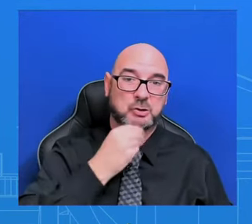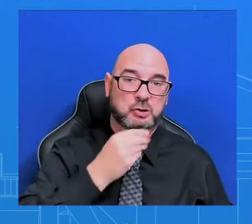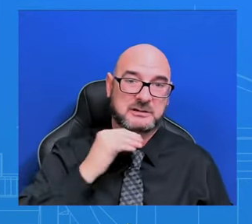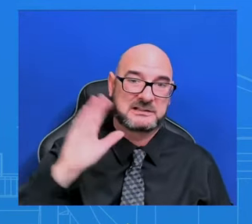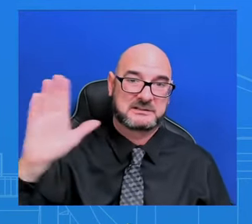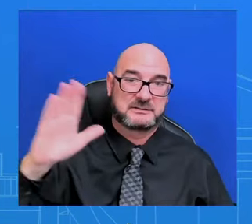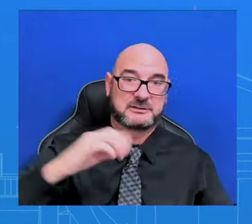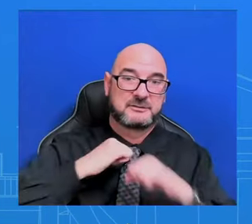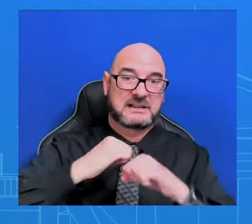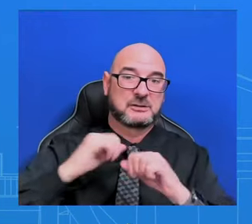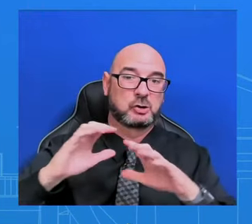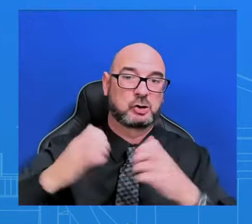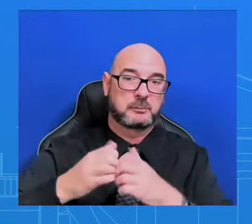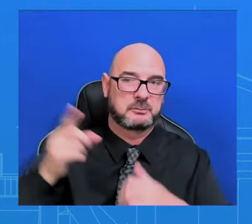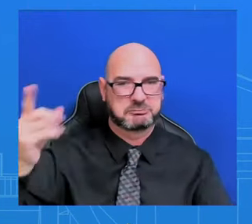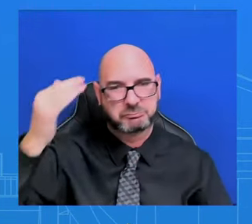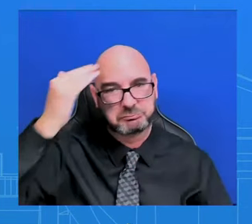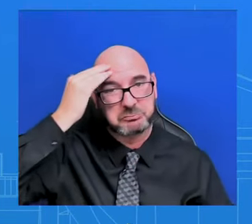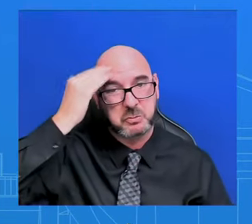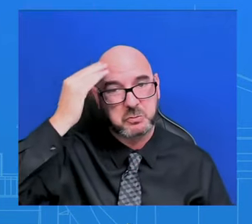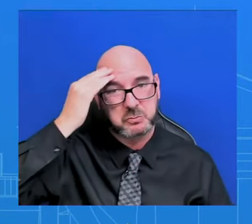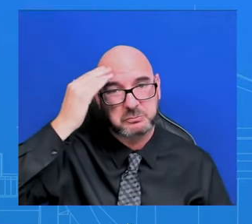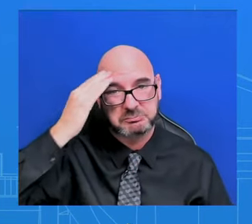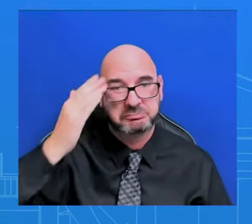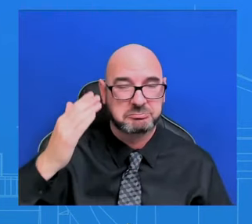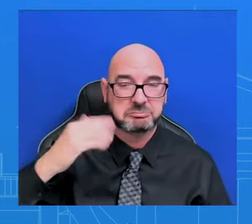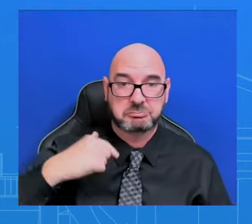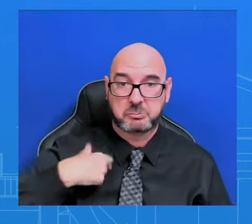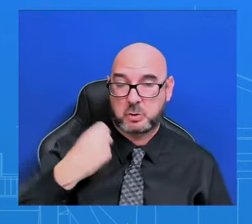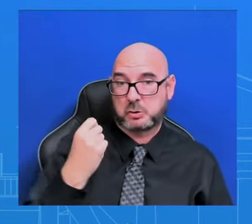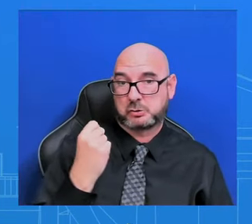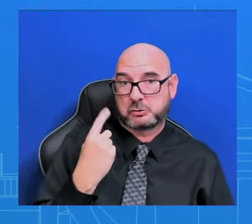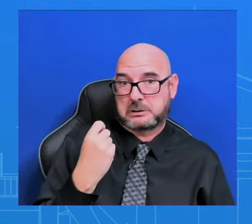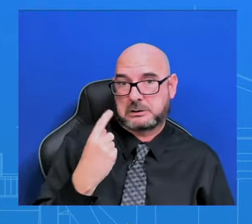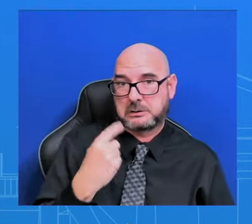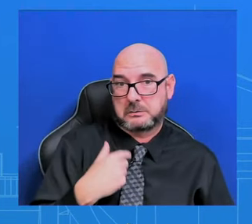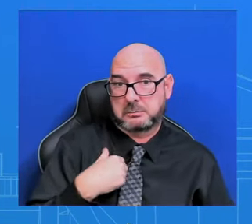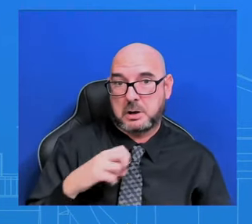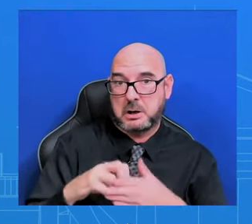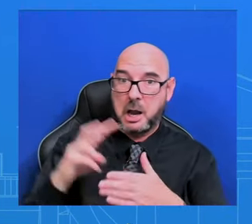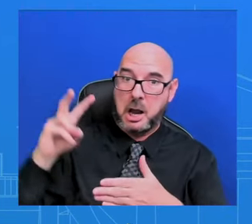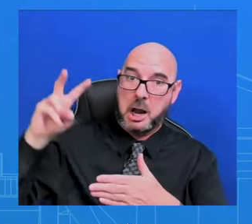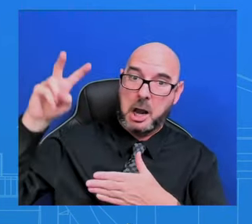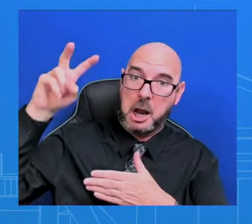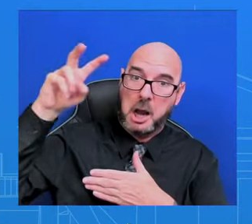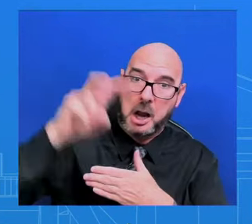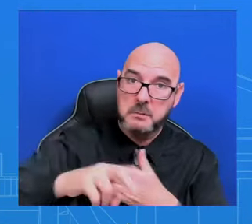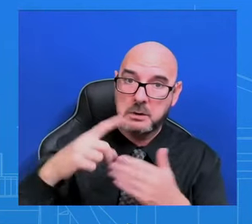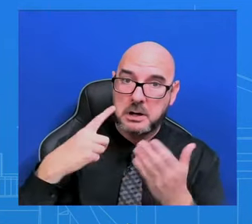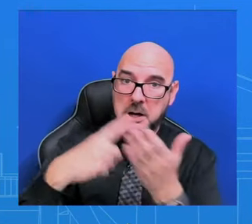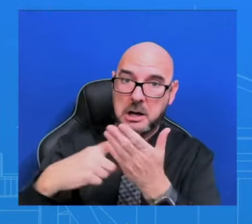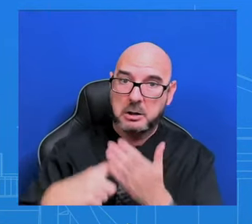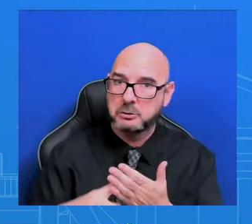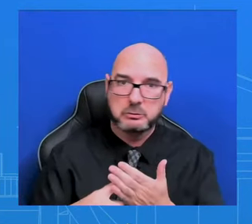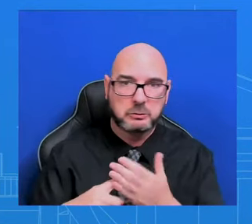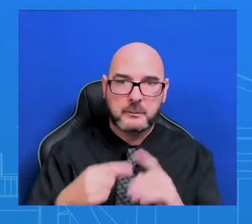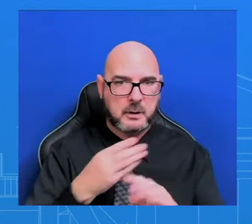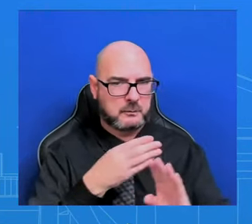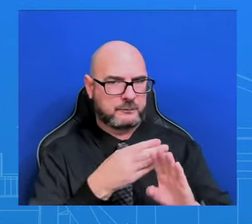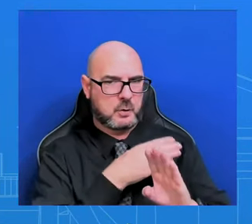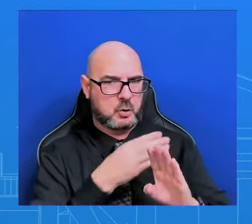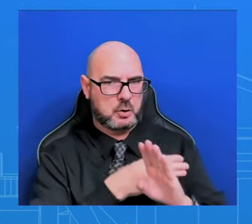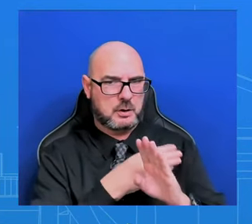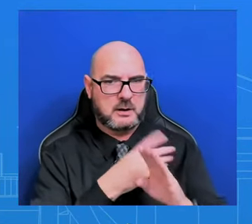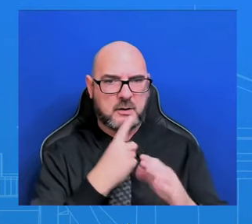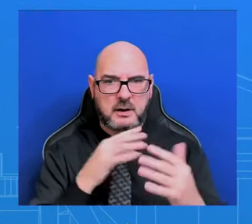I understand where the question's going. I'm just not going to get ahead of discussions that we're having in the region about post-conflict Gaza and what that can look like